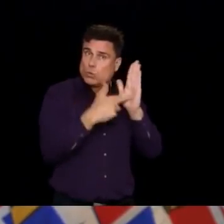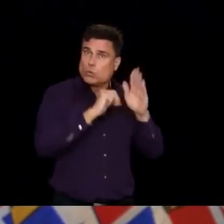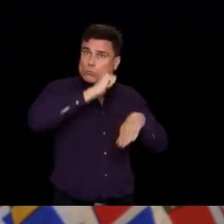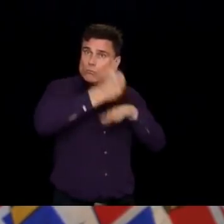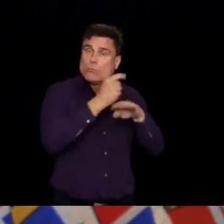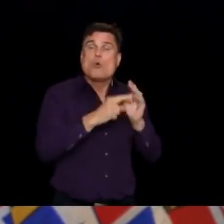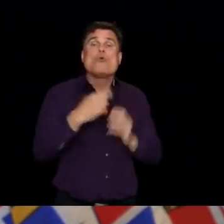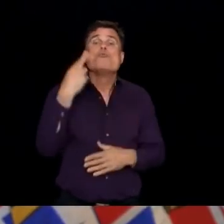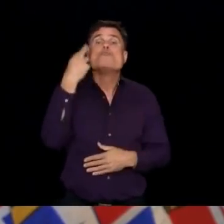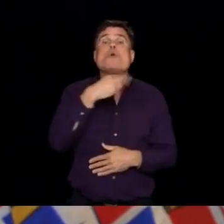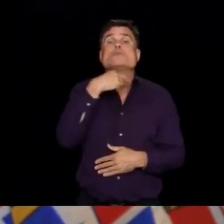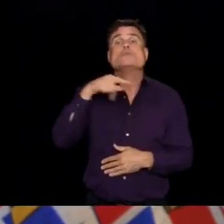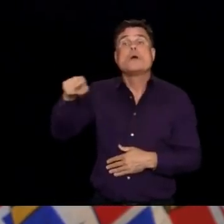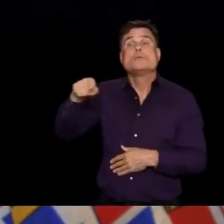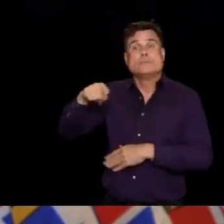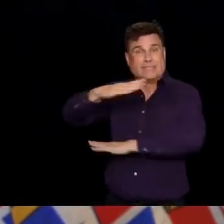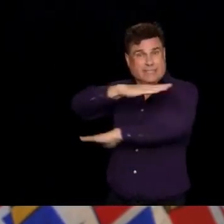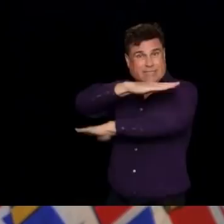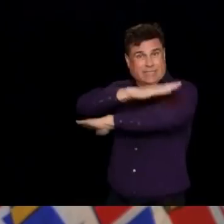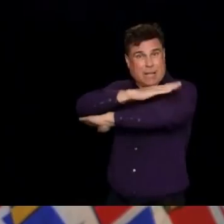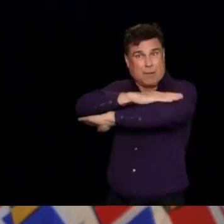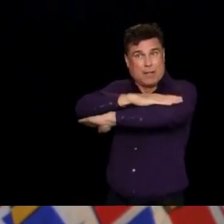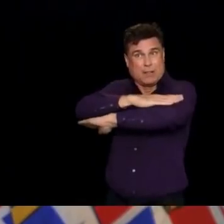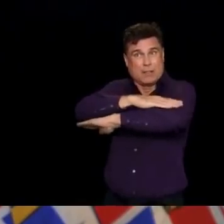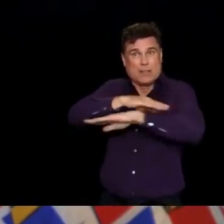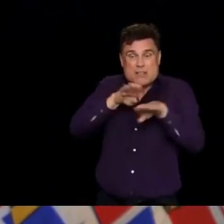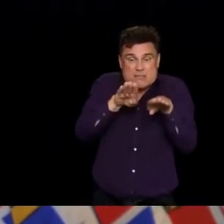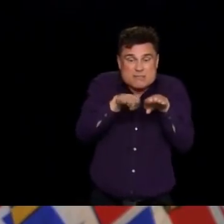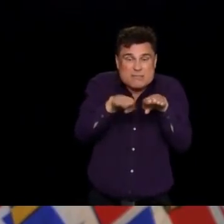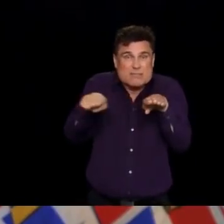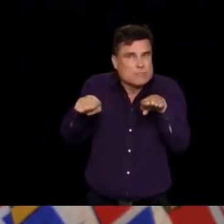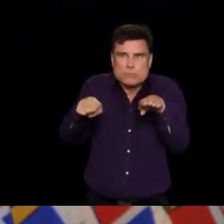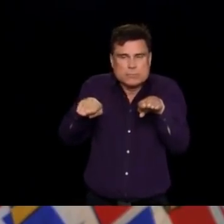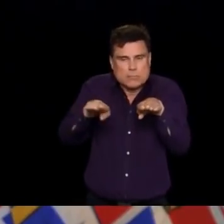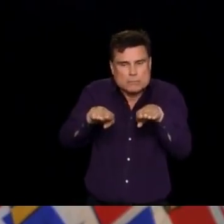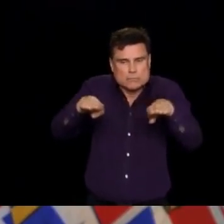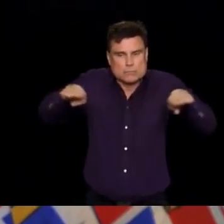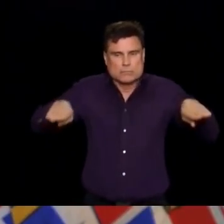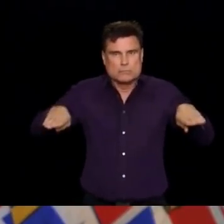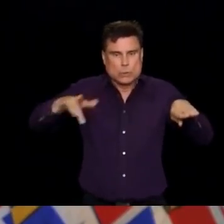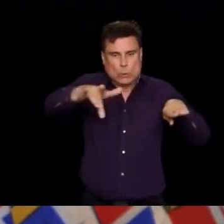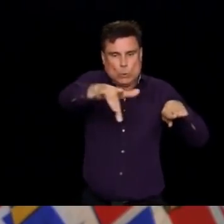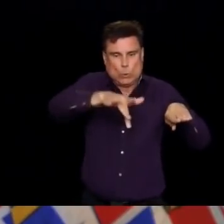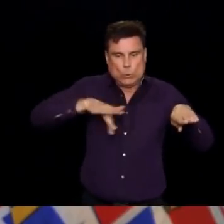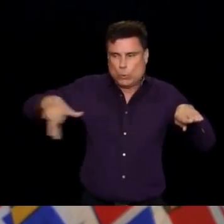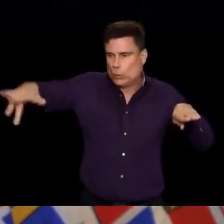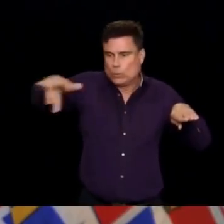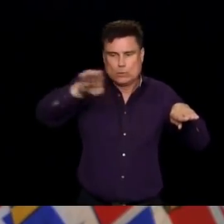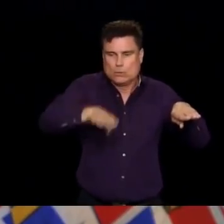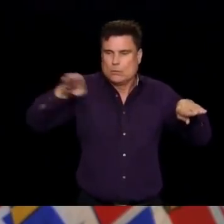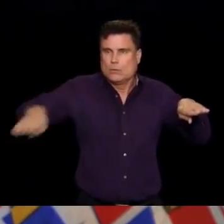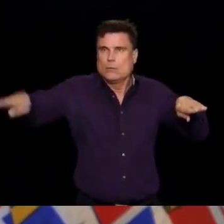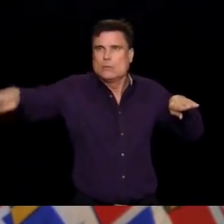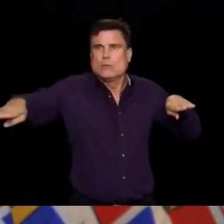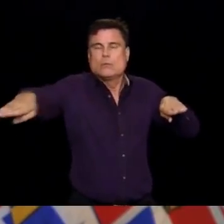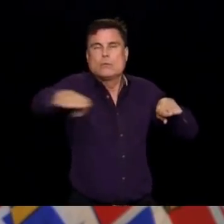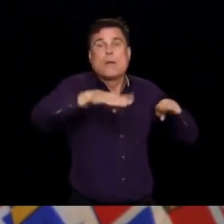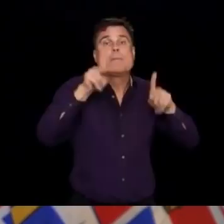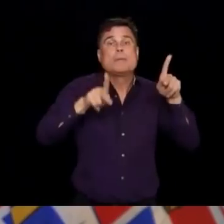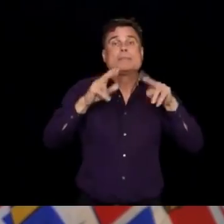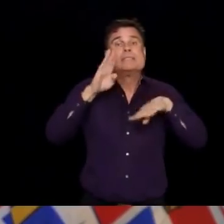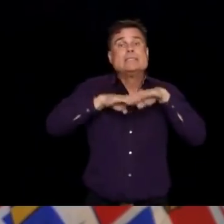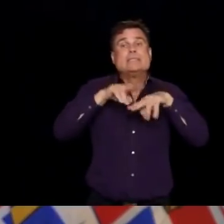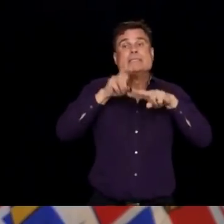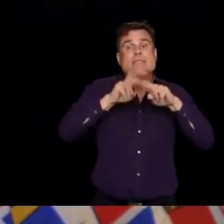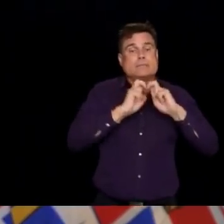spacing between tables, keeping the groups in those tables small, so we have a limit of six people at